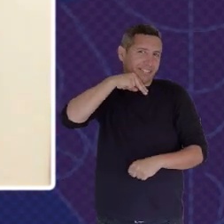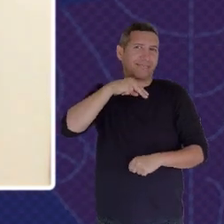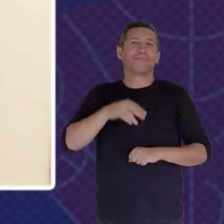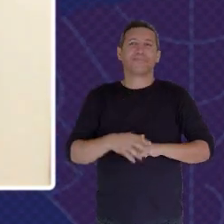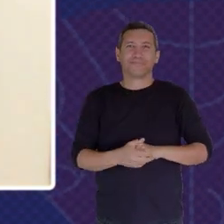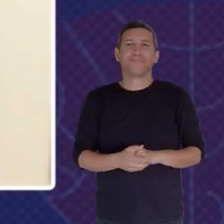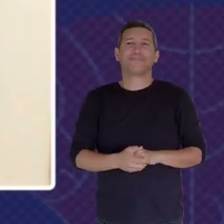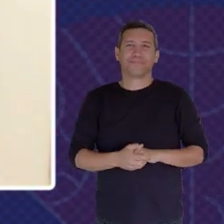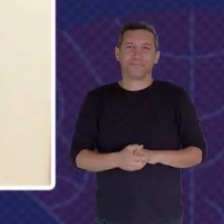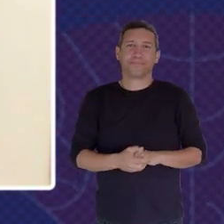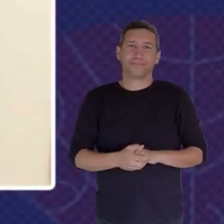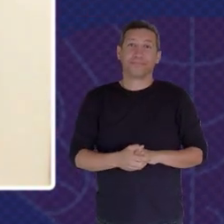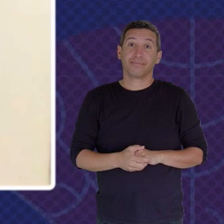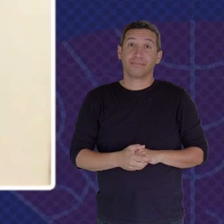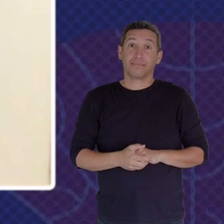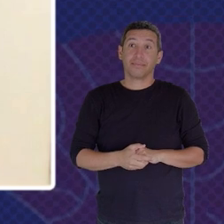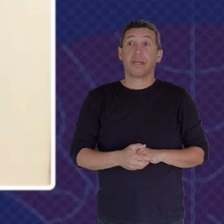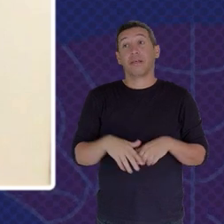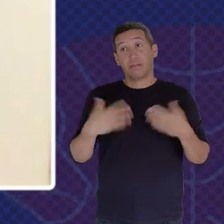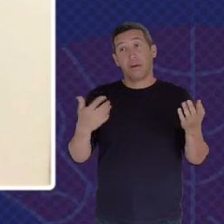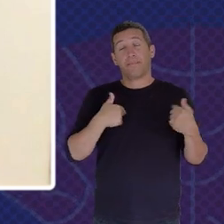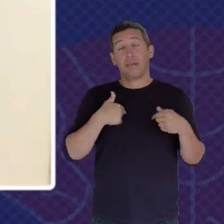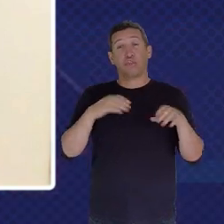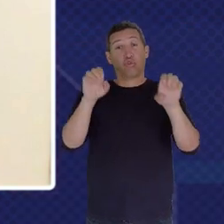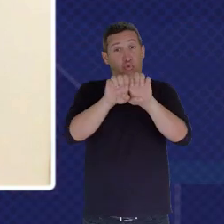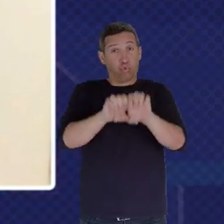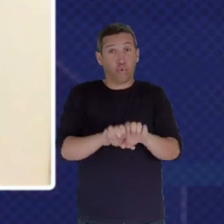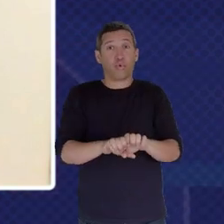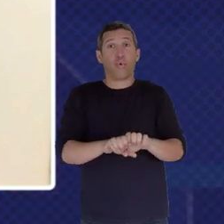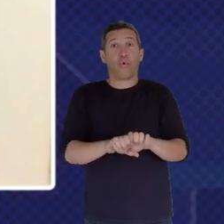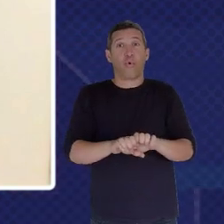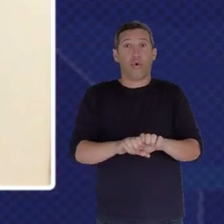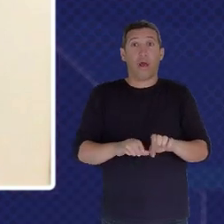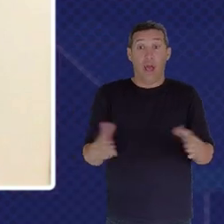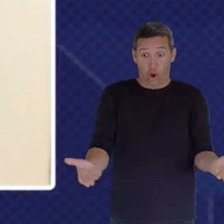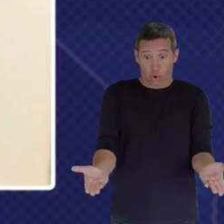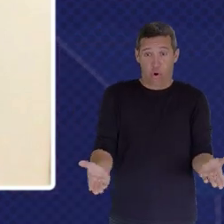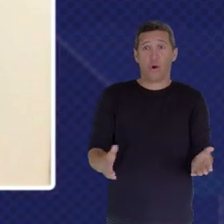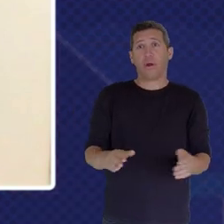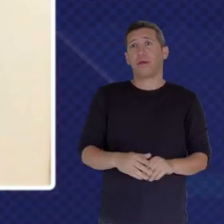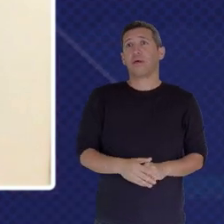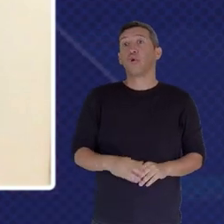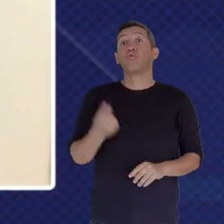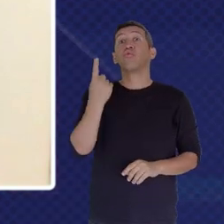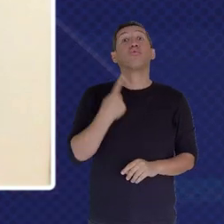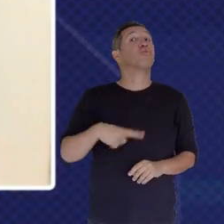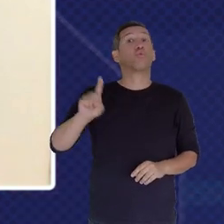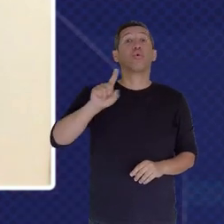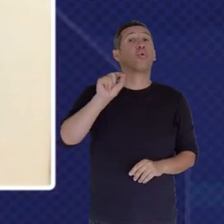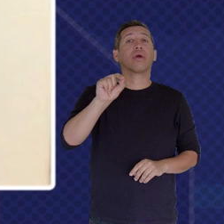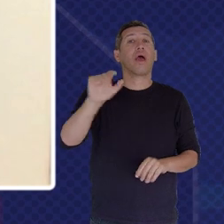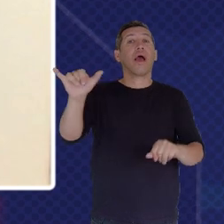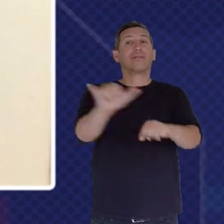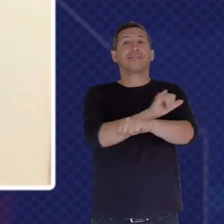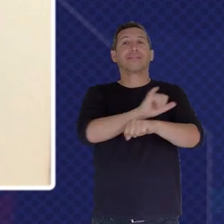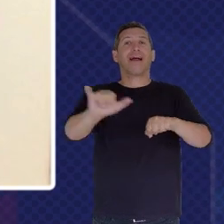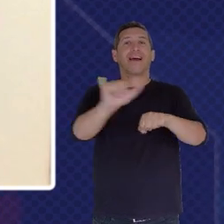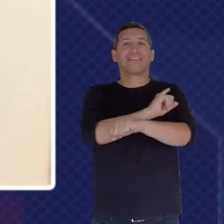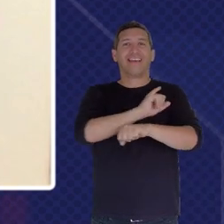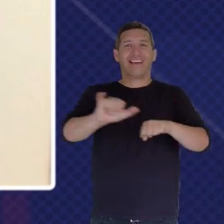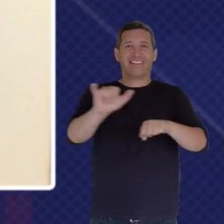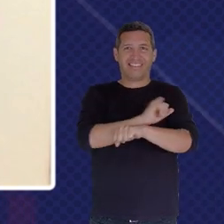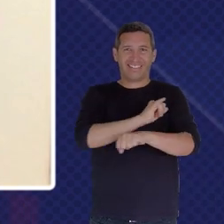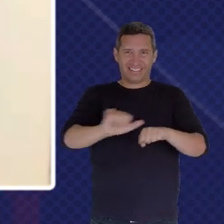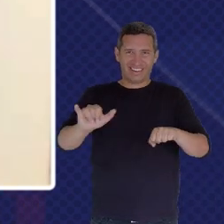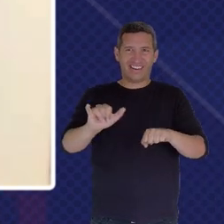Structure Which Is The National Humanitarian Development Peace Strategy And What That Does Is That We